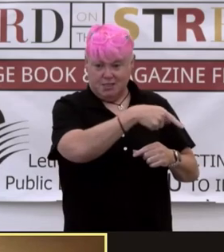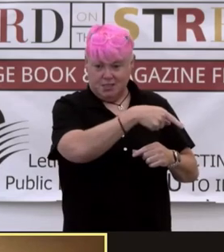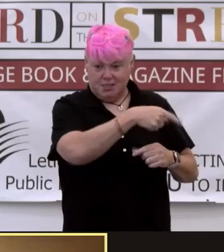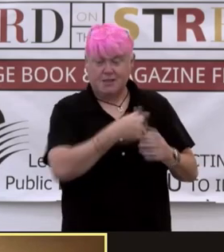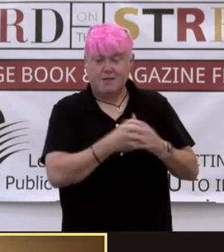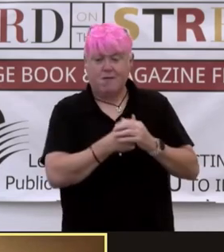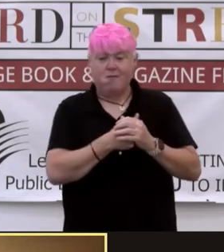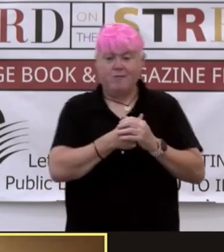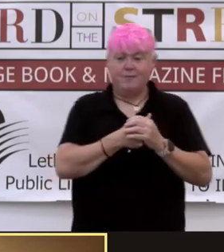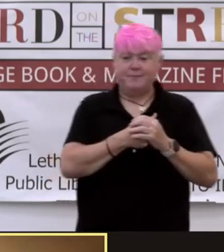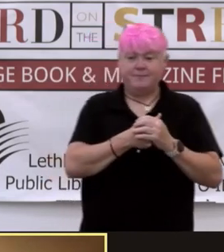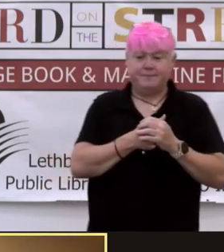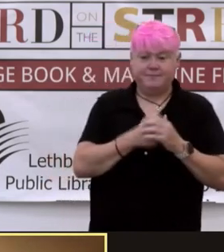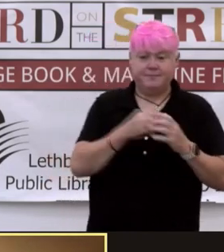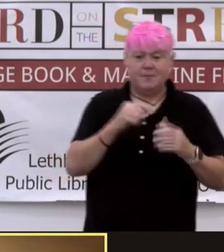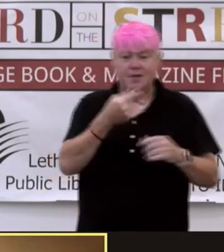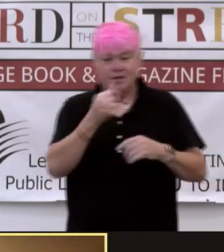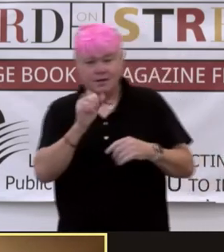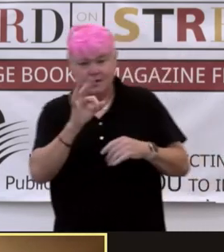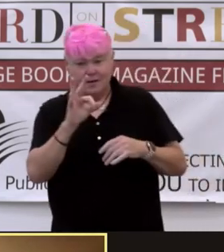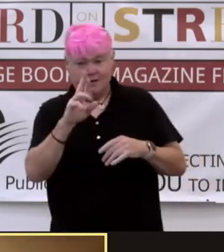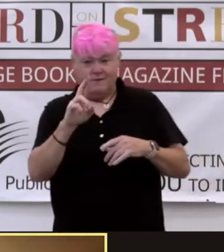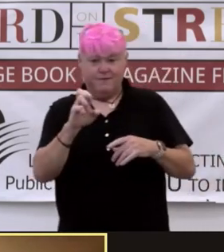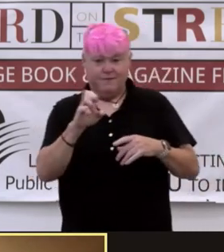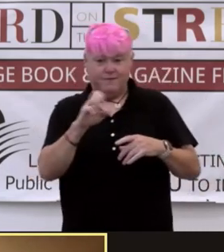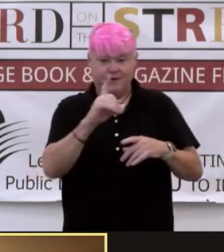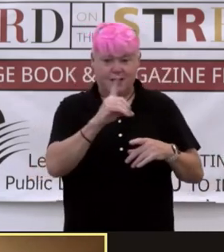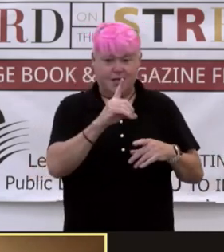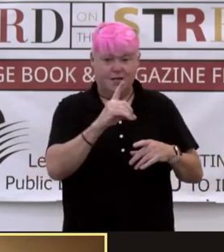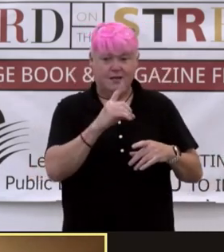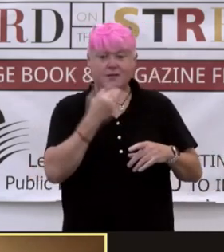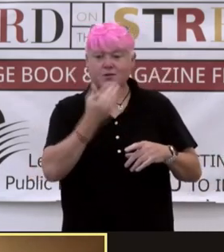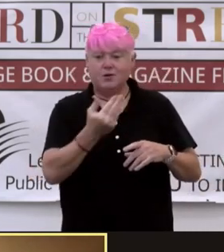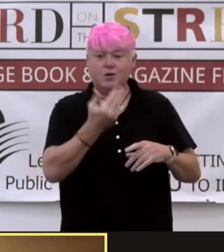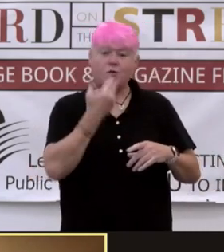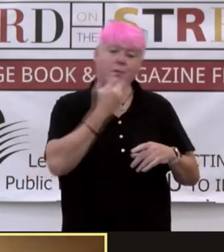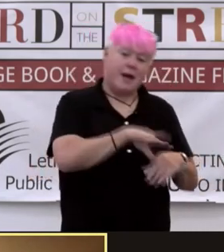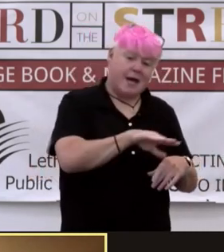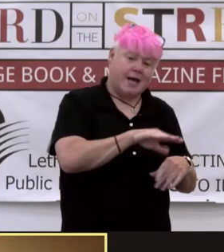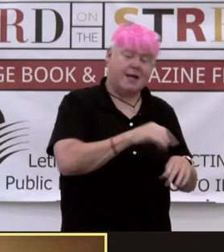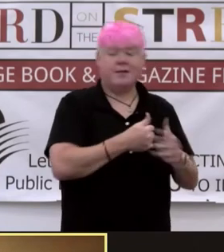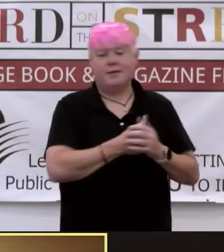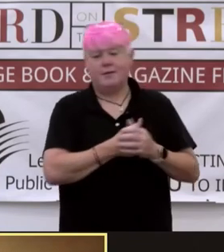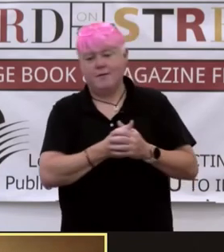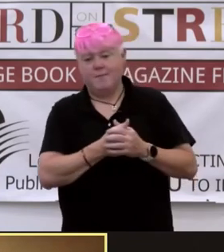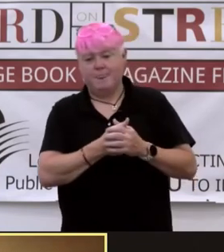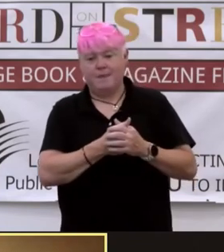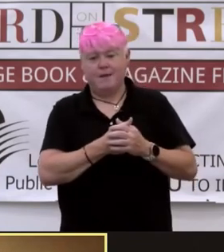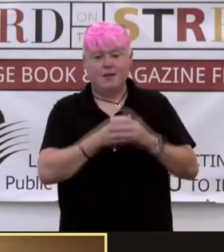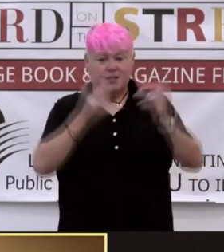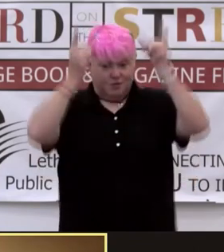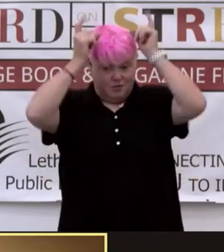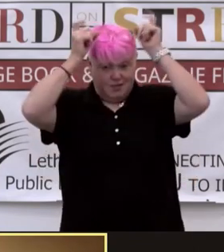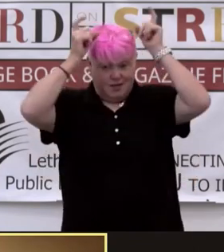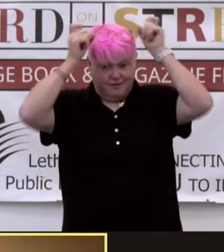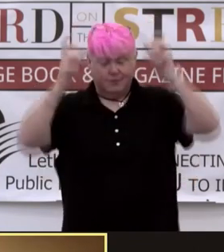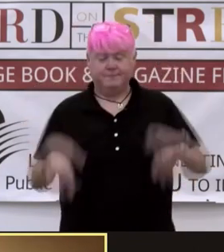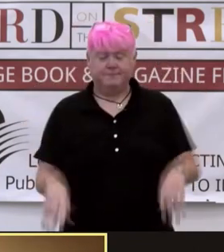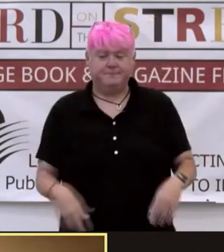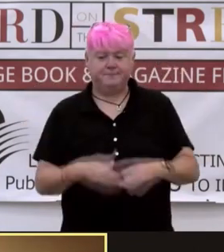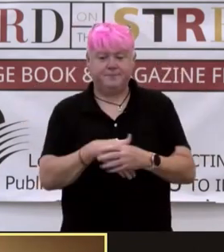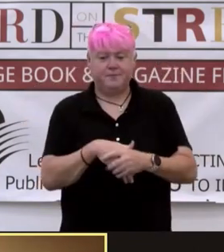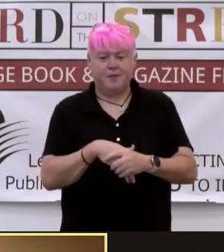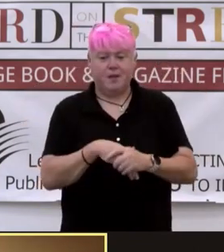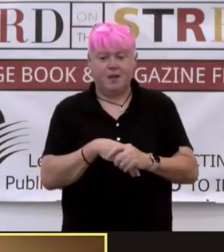have the Ifrit, and then the Shet'in, the bad ones. The Shet'in actually means devil. So, which basically